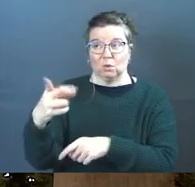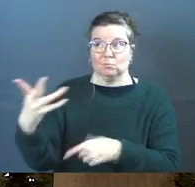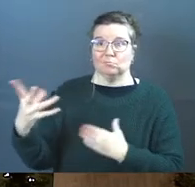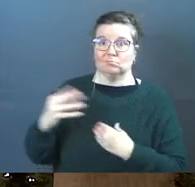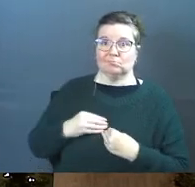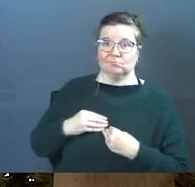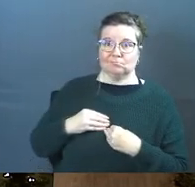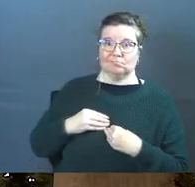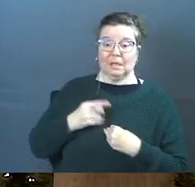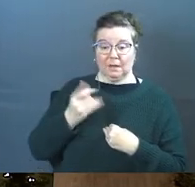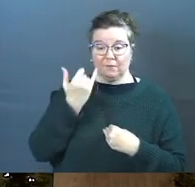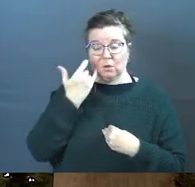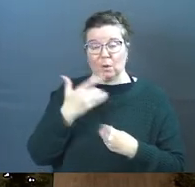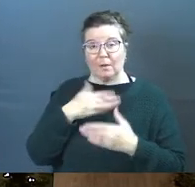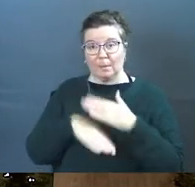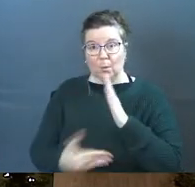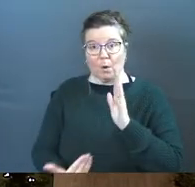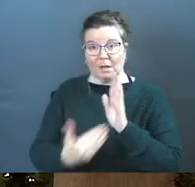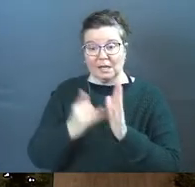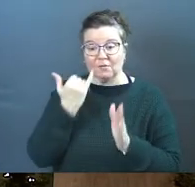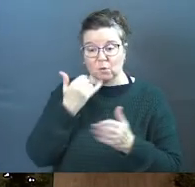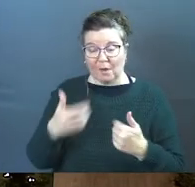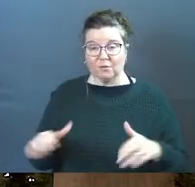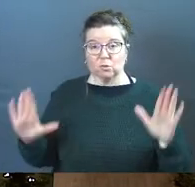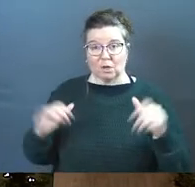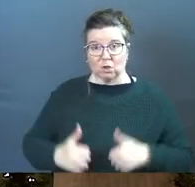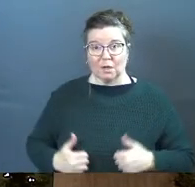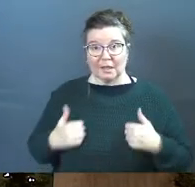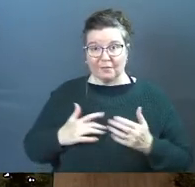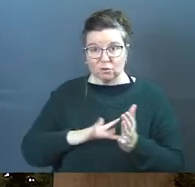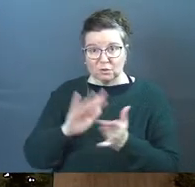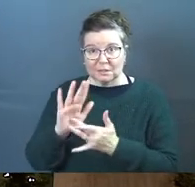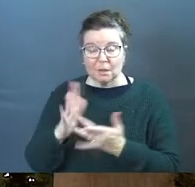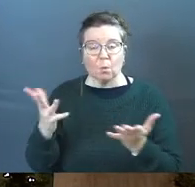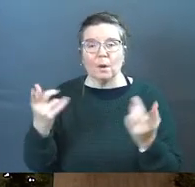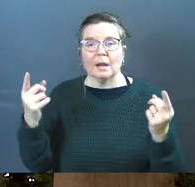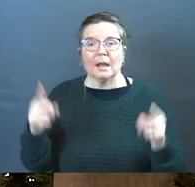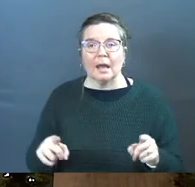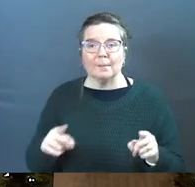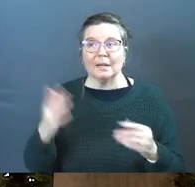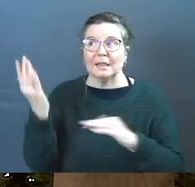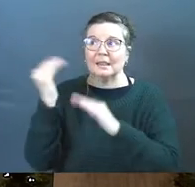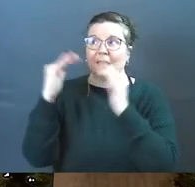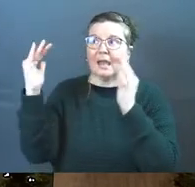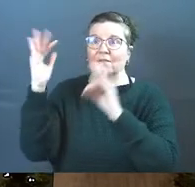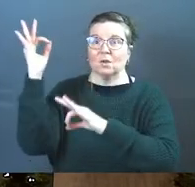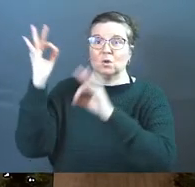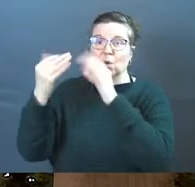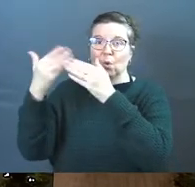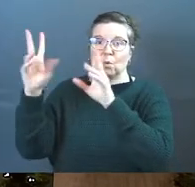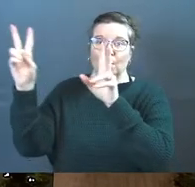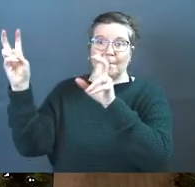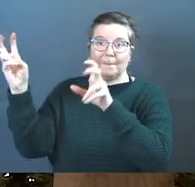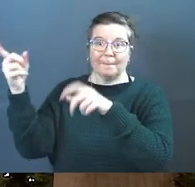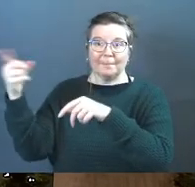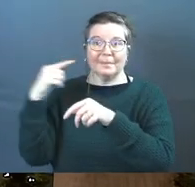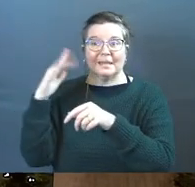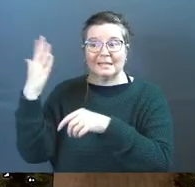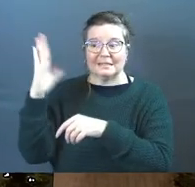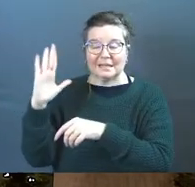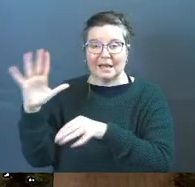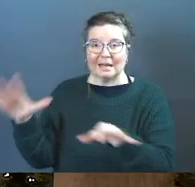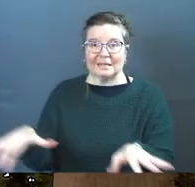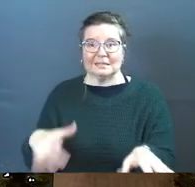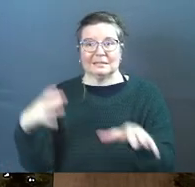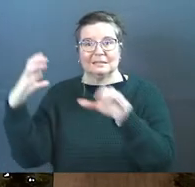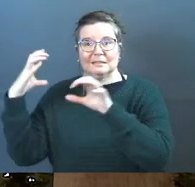you if you have been born again if you have surrendered your life to Jesus what happens in the heavenly courtroom so to speak is God